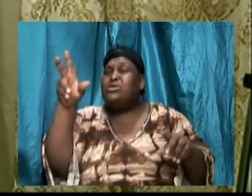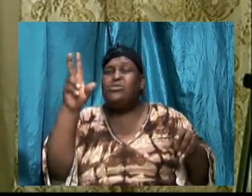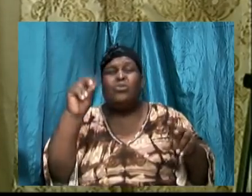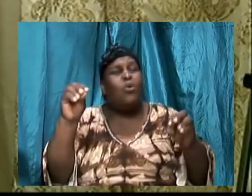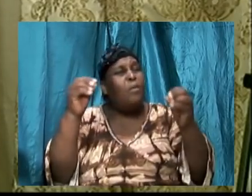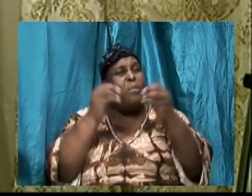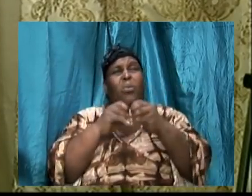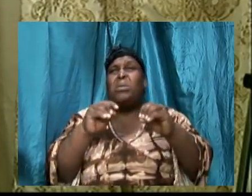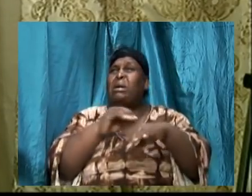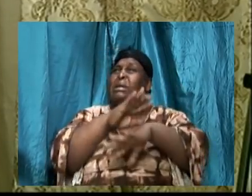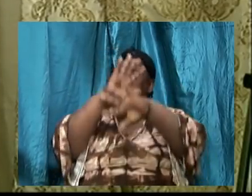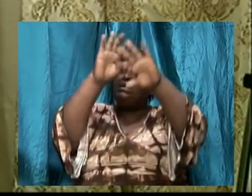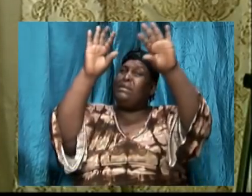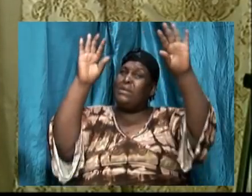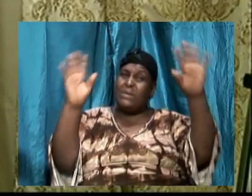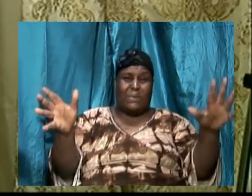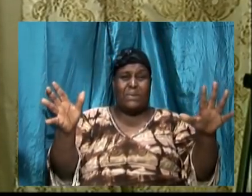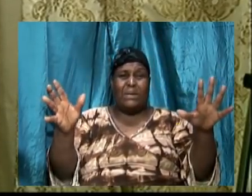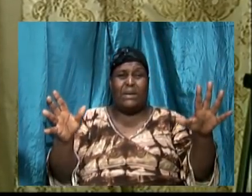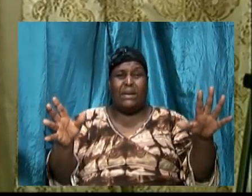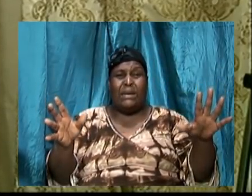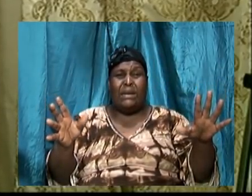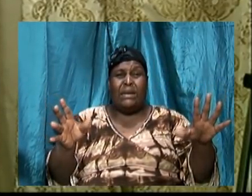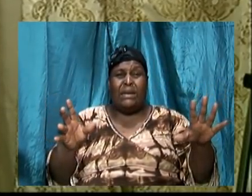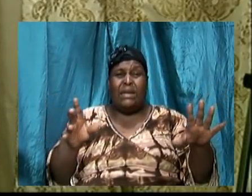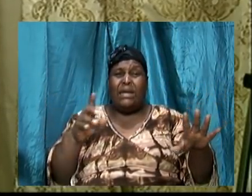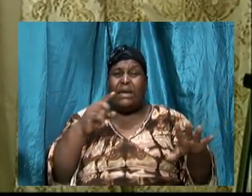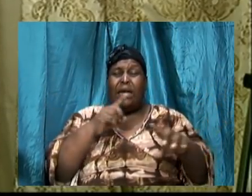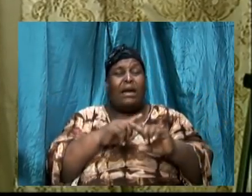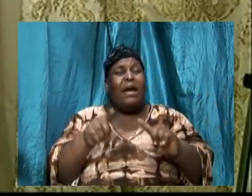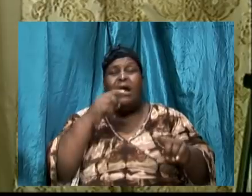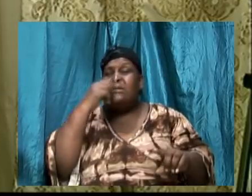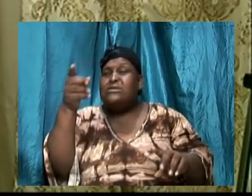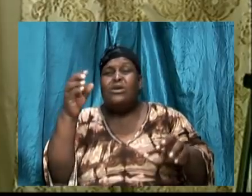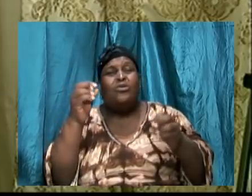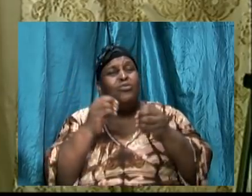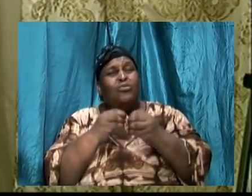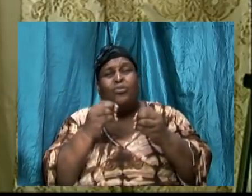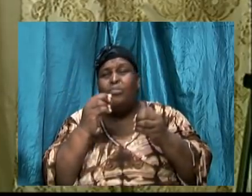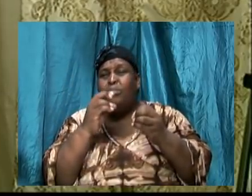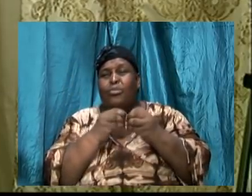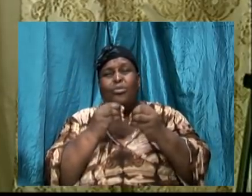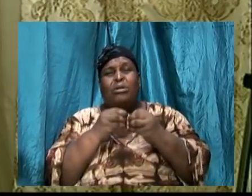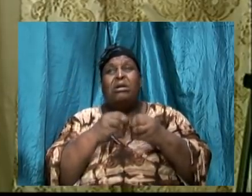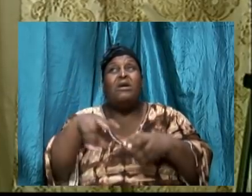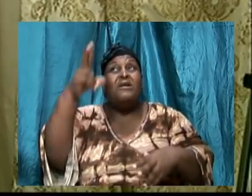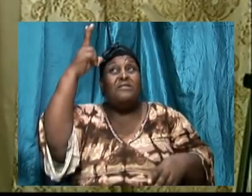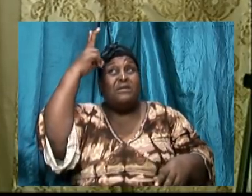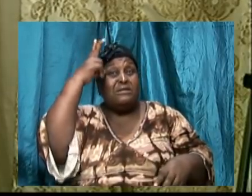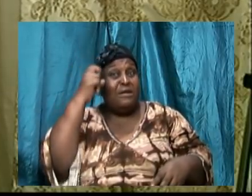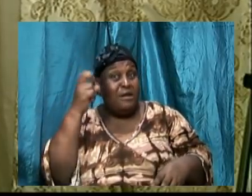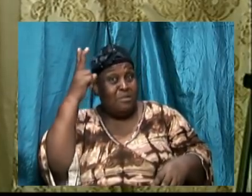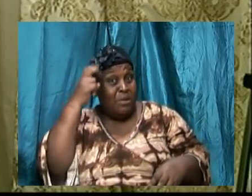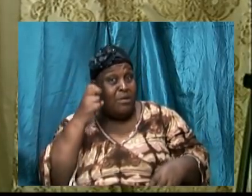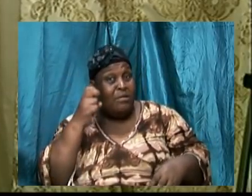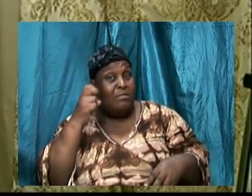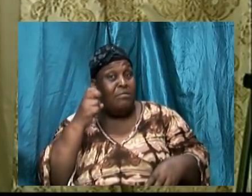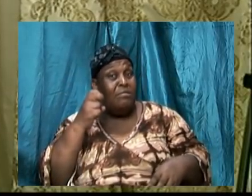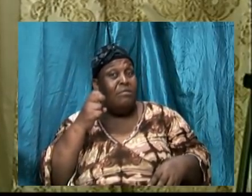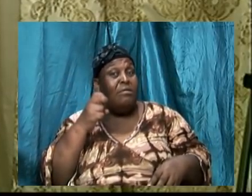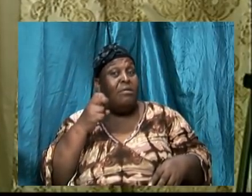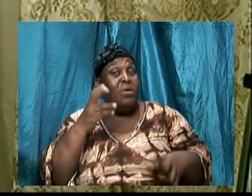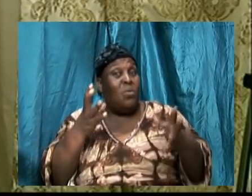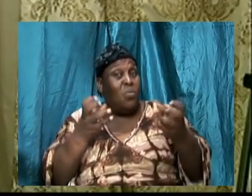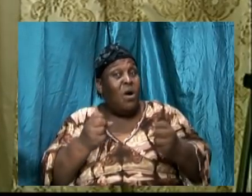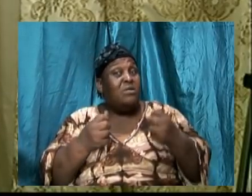We cannot punch it any harder. The devil is after us. And